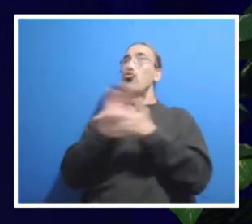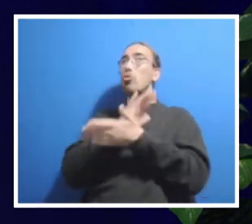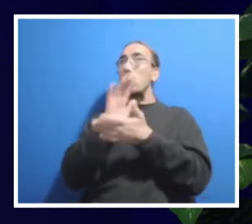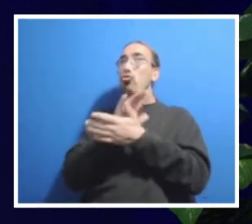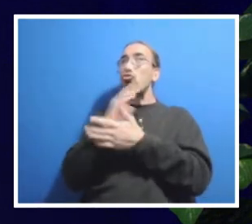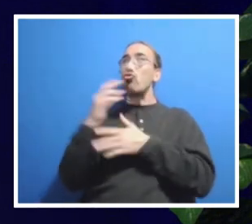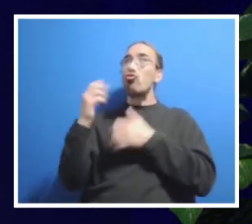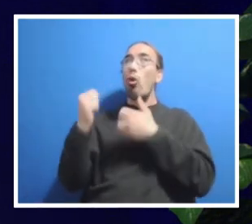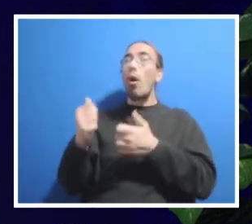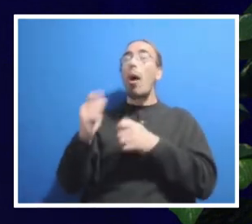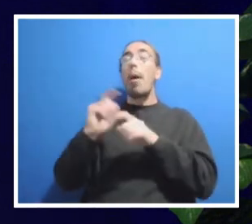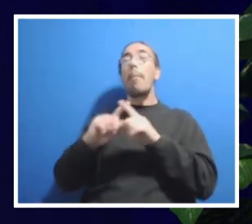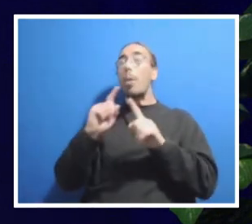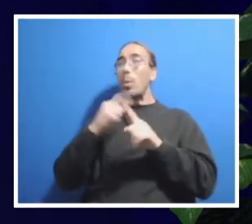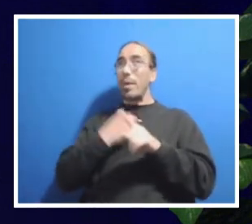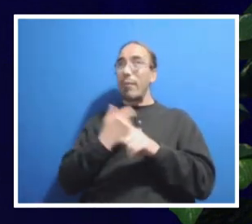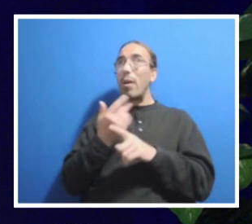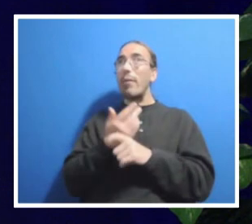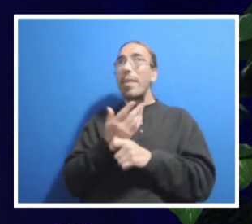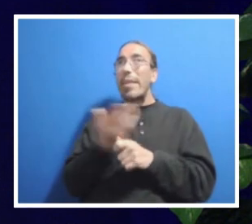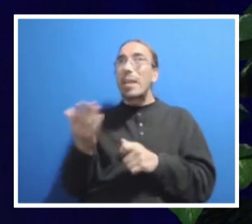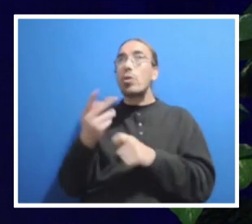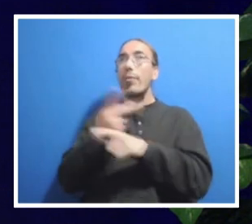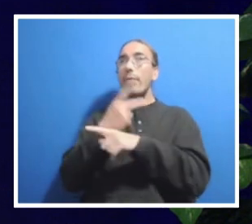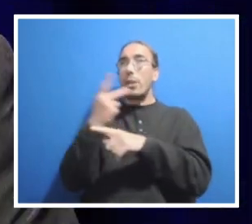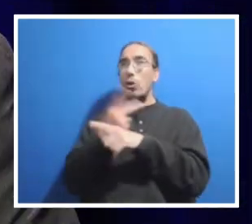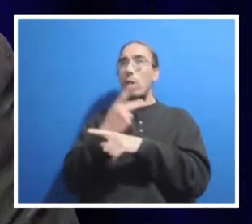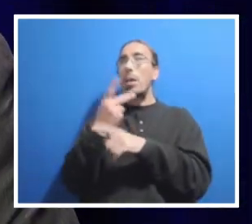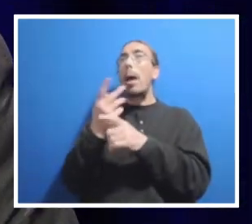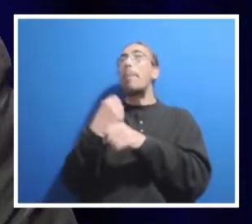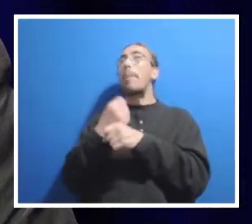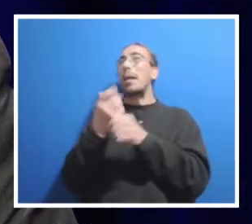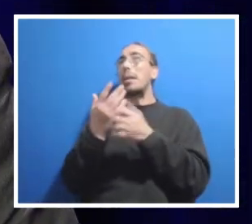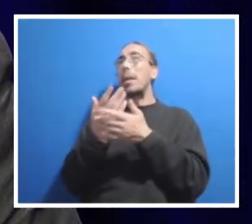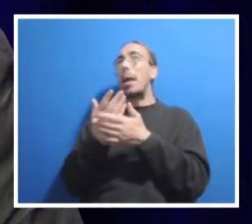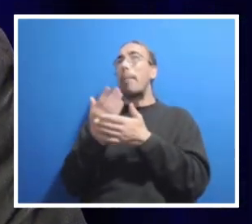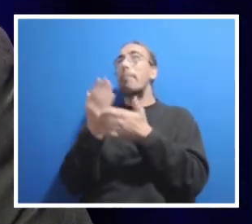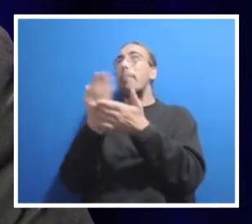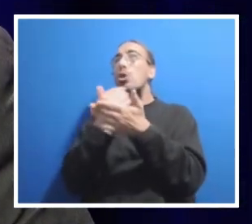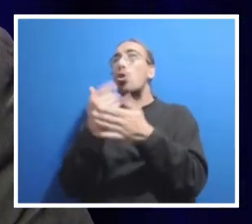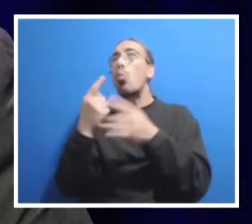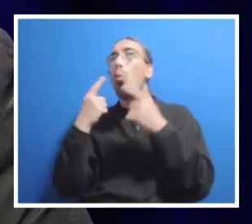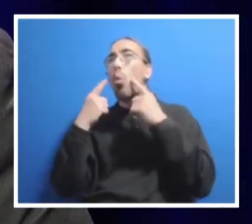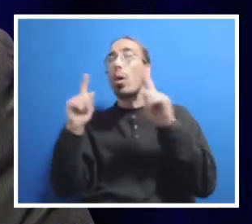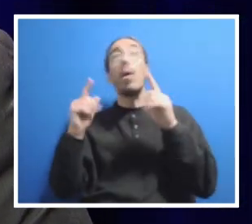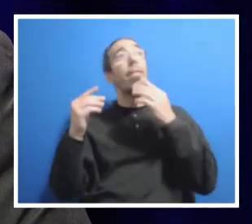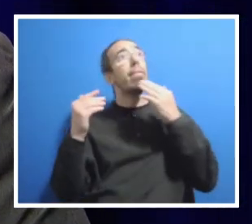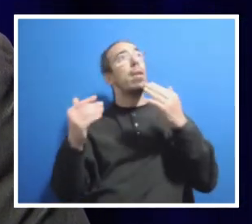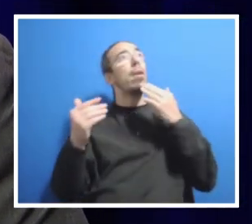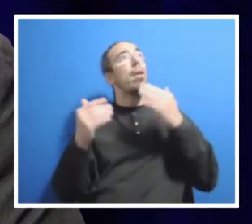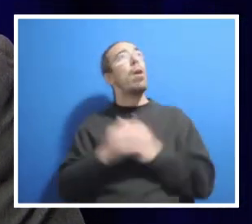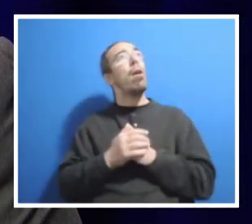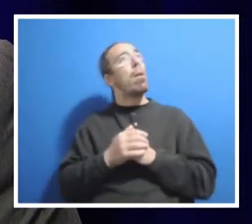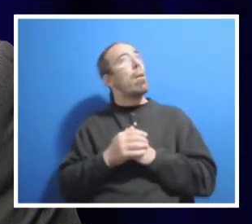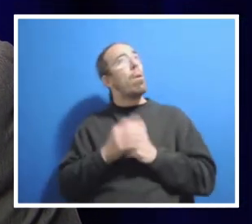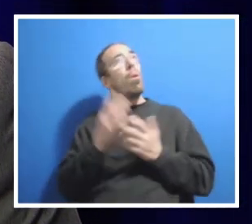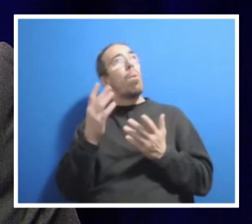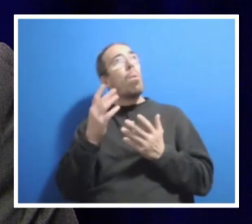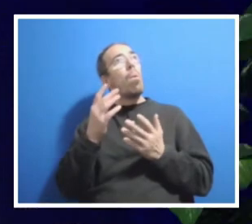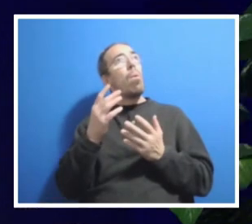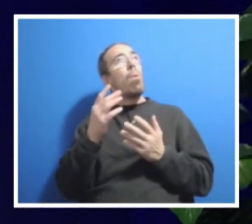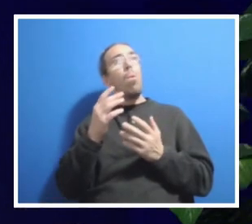that we have to figure out in order to actually make the budget work. Thank you. And what is the major source of that deficit?